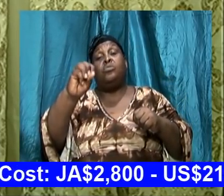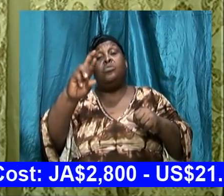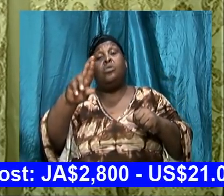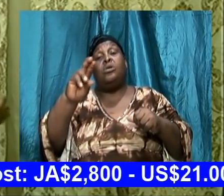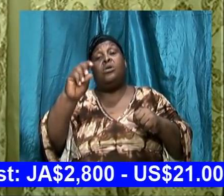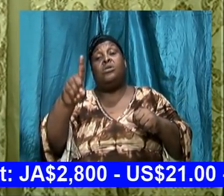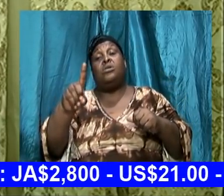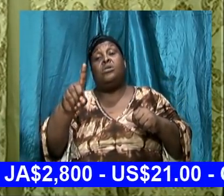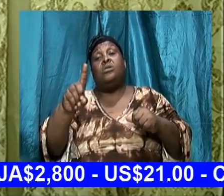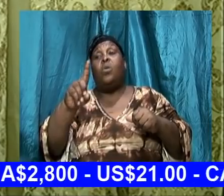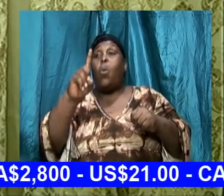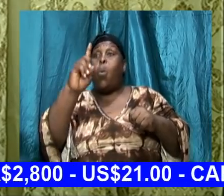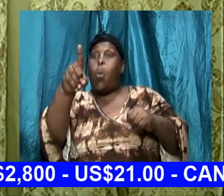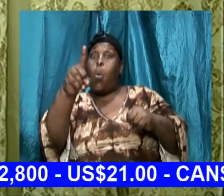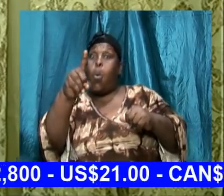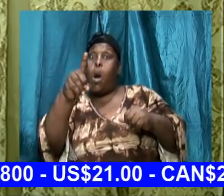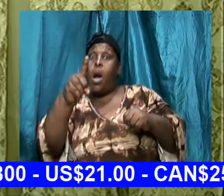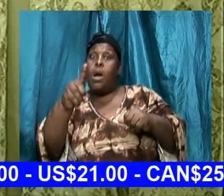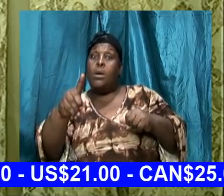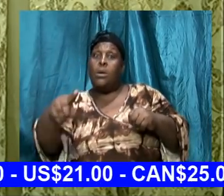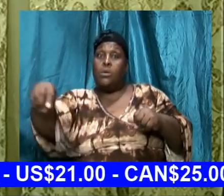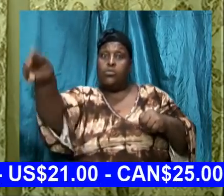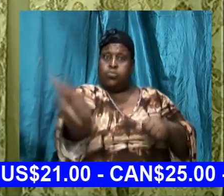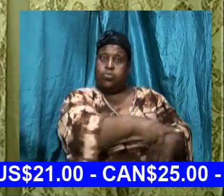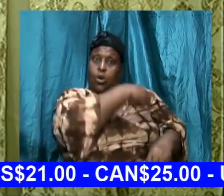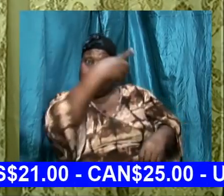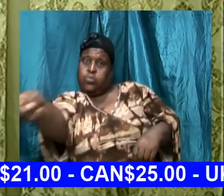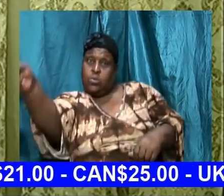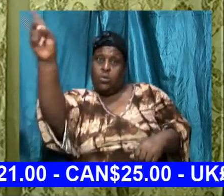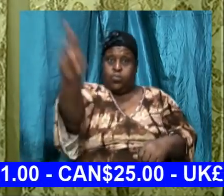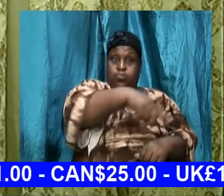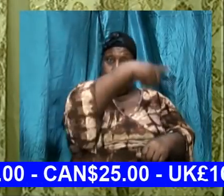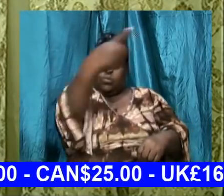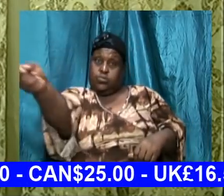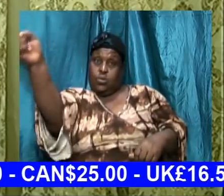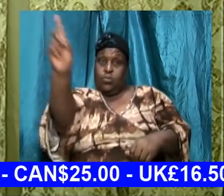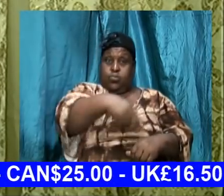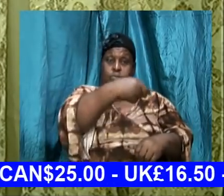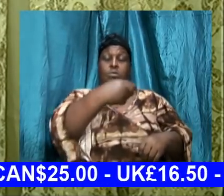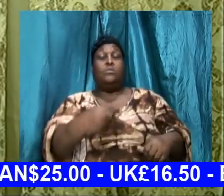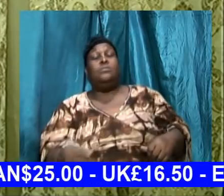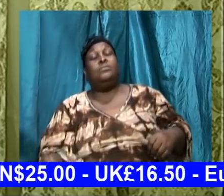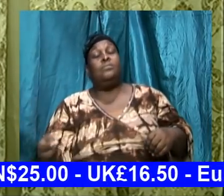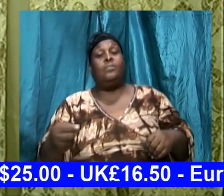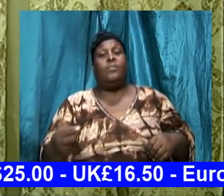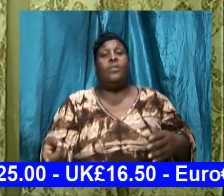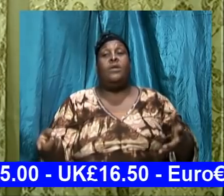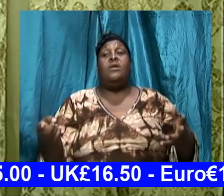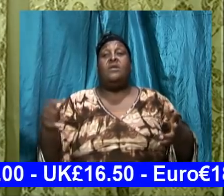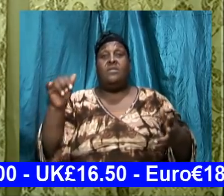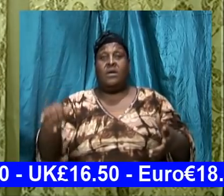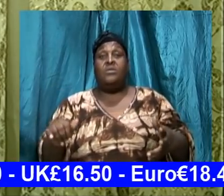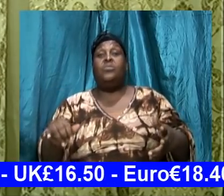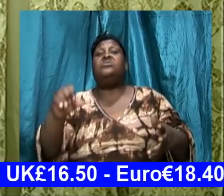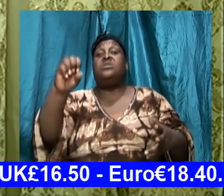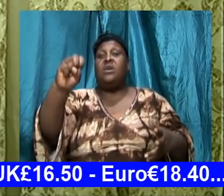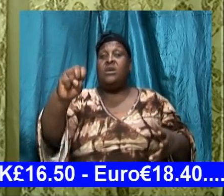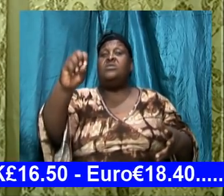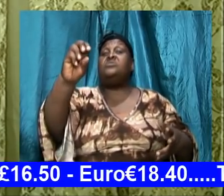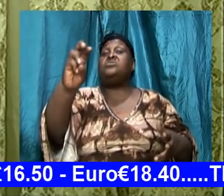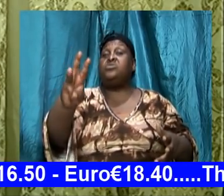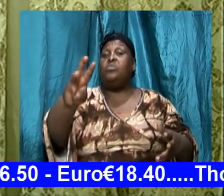to go on the offensive to cut left right and center that was a sword that